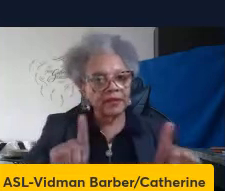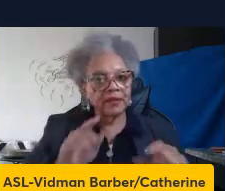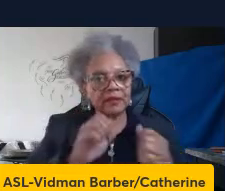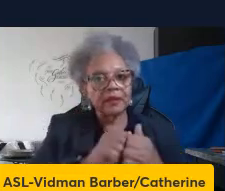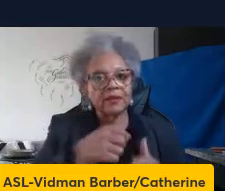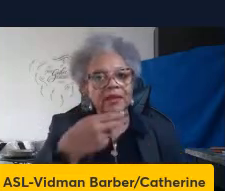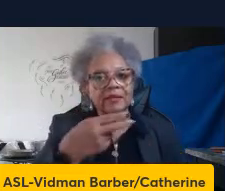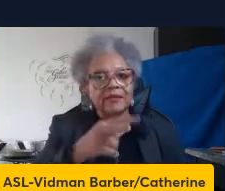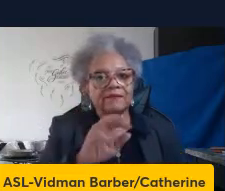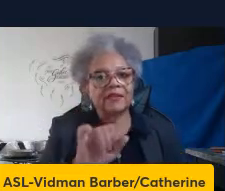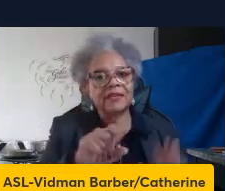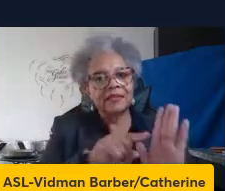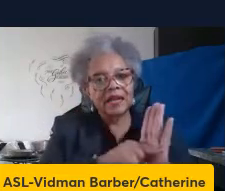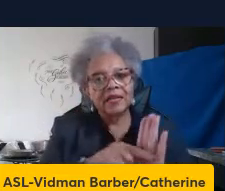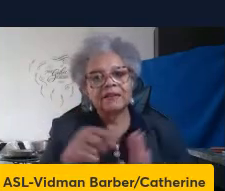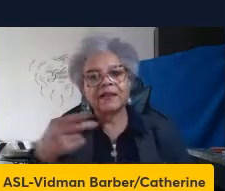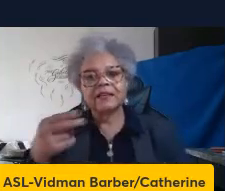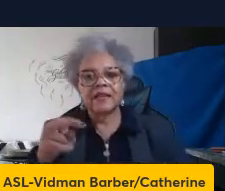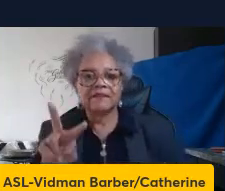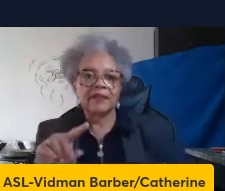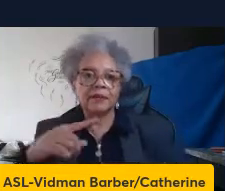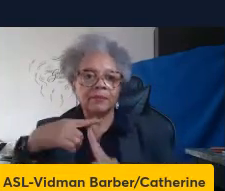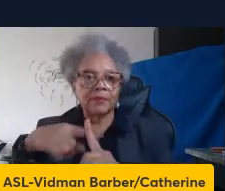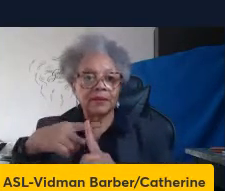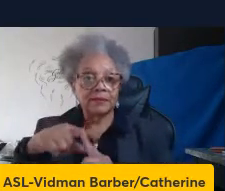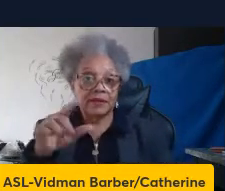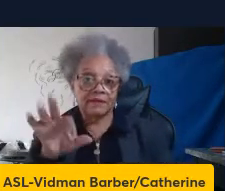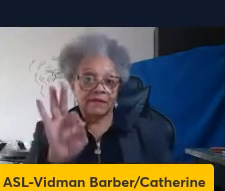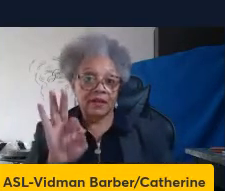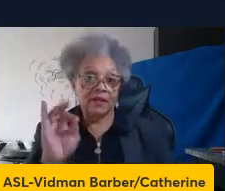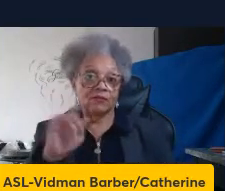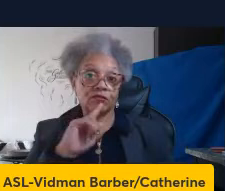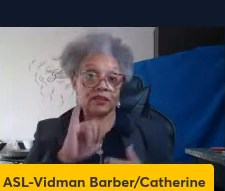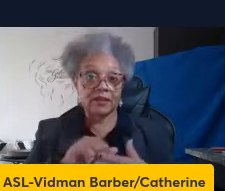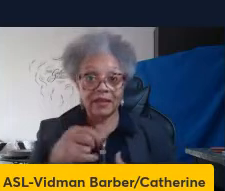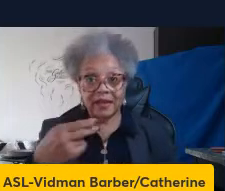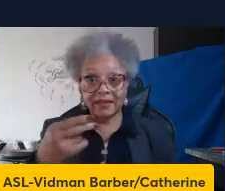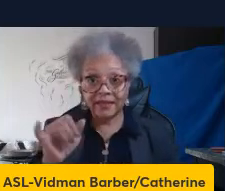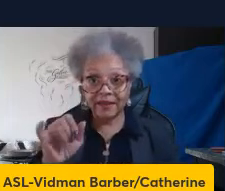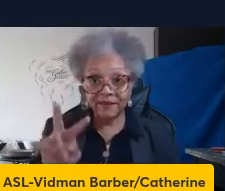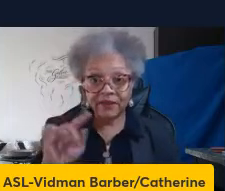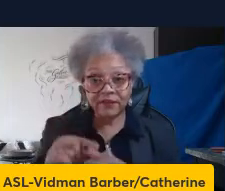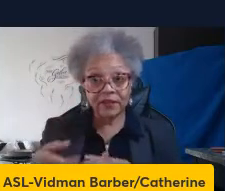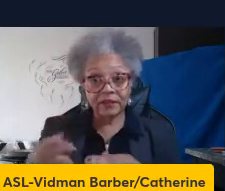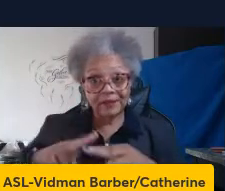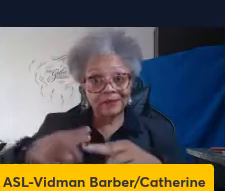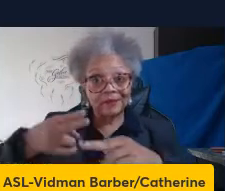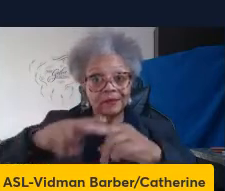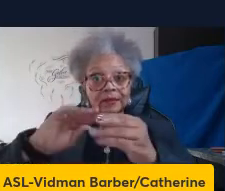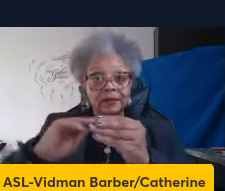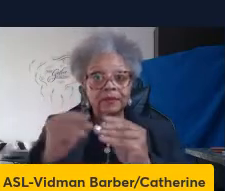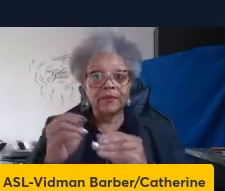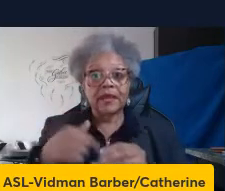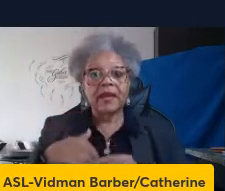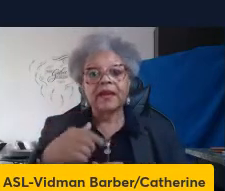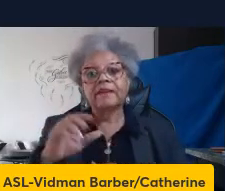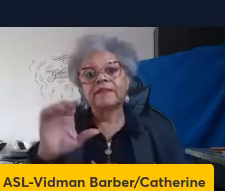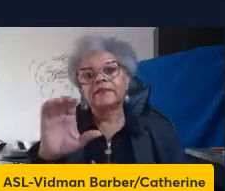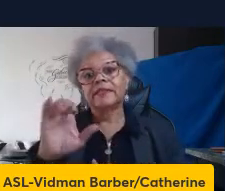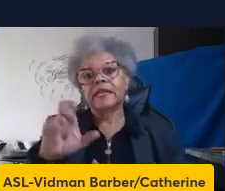HIV negative and HIV positive and found that indeed, when you have HIV, you have an increased number of these cells that have CD16.